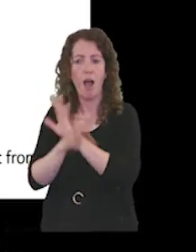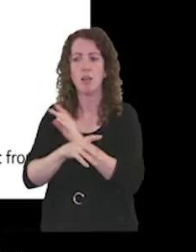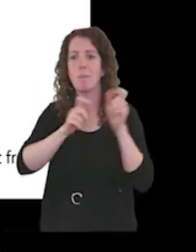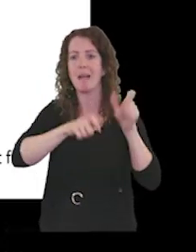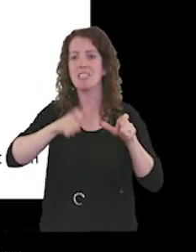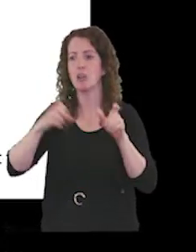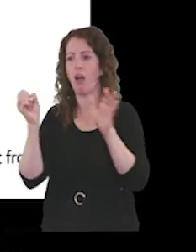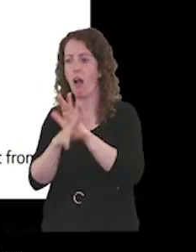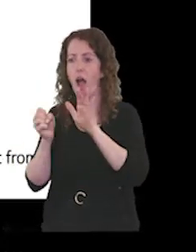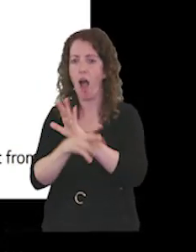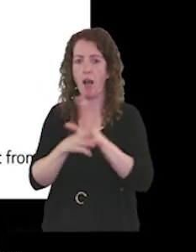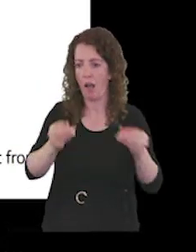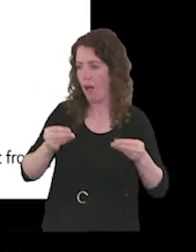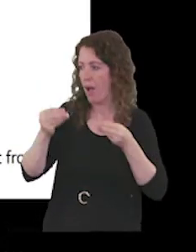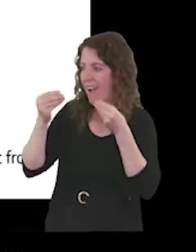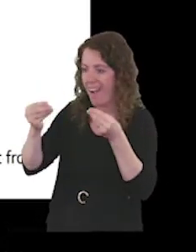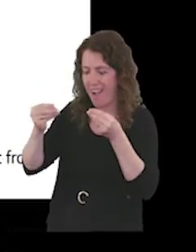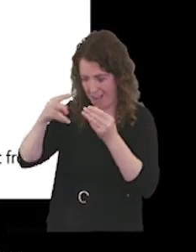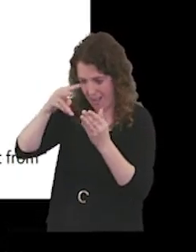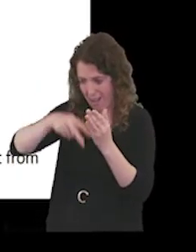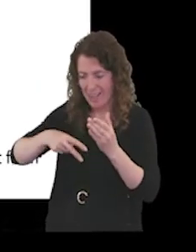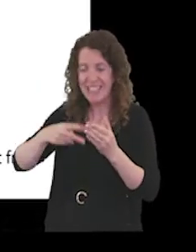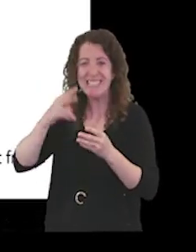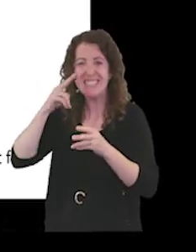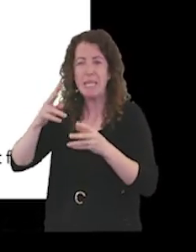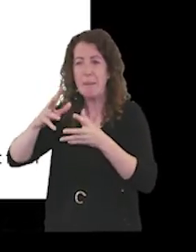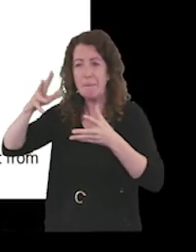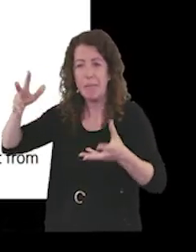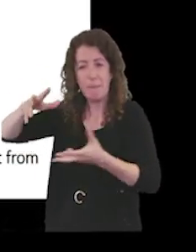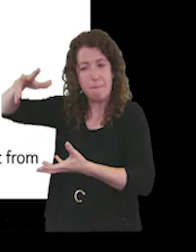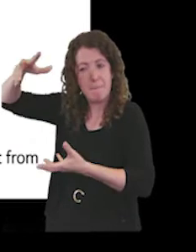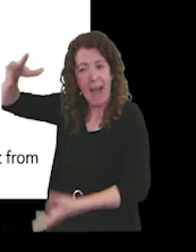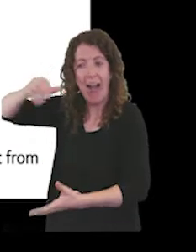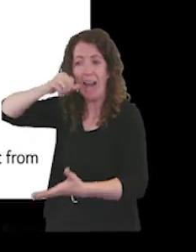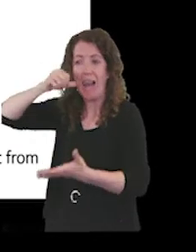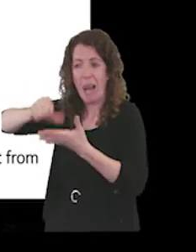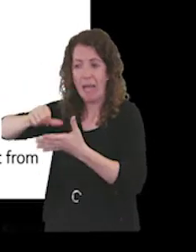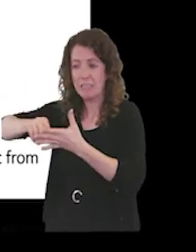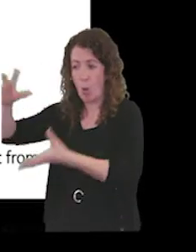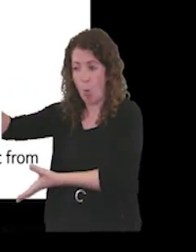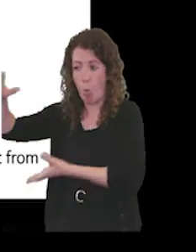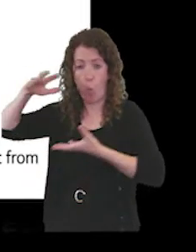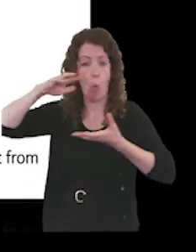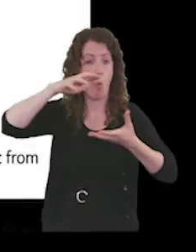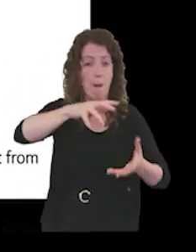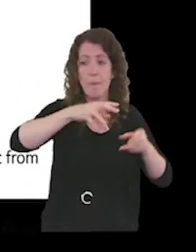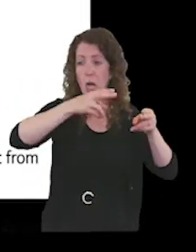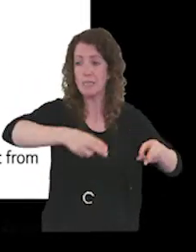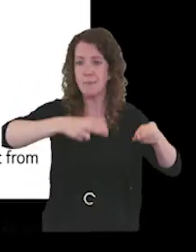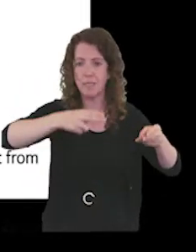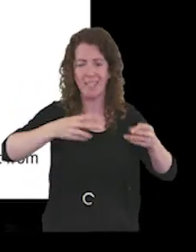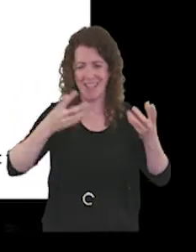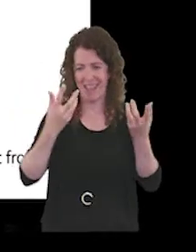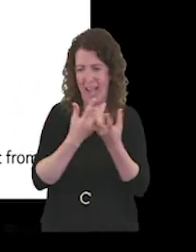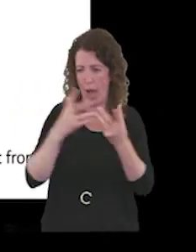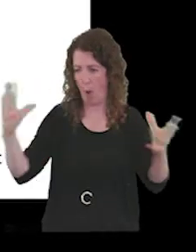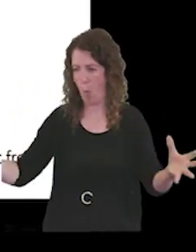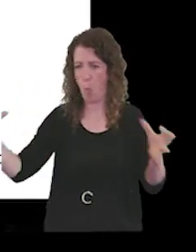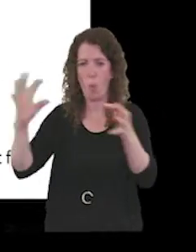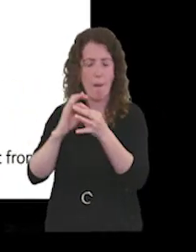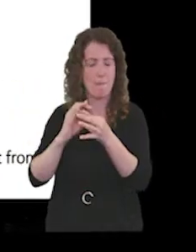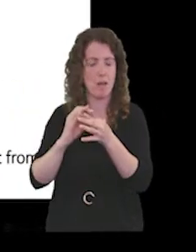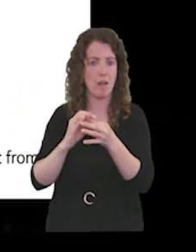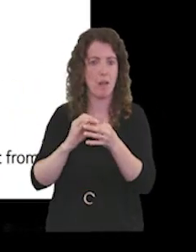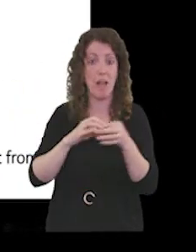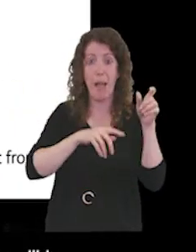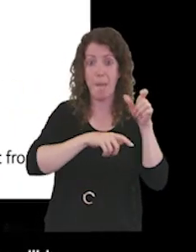and just seeing the huge mailbag and how that connected and was so well received